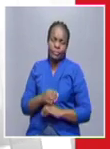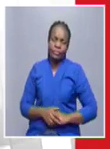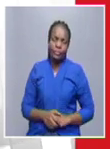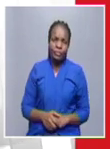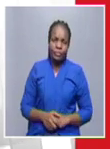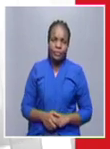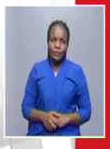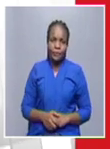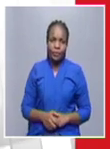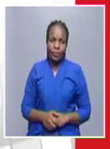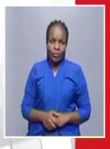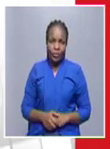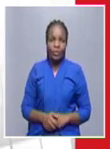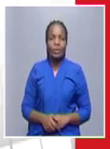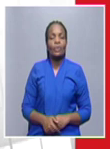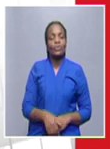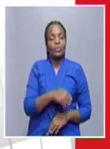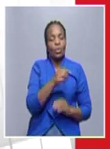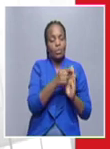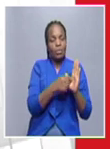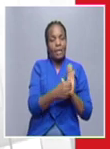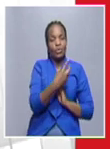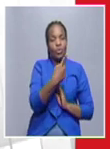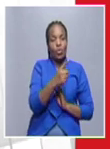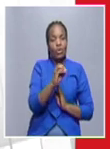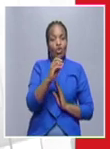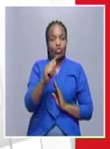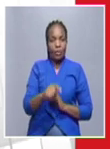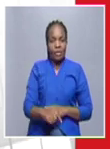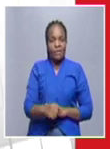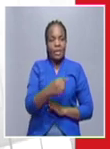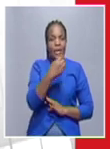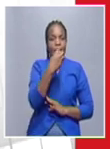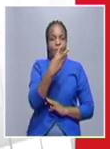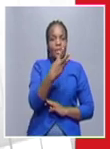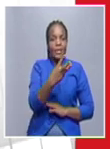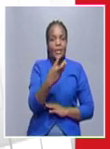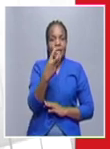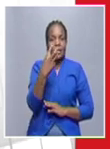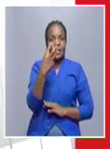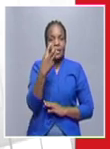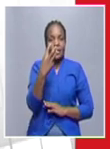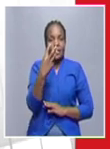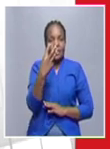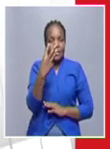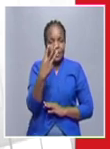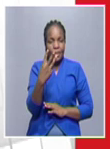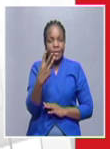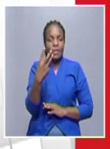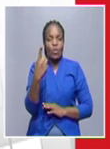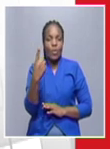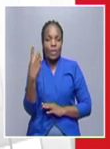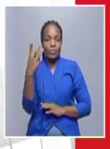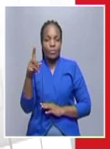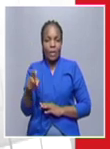21st of october 2021 a total of 313 891